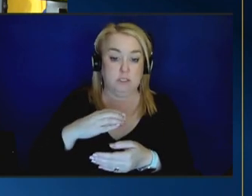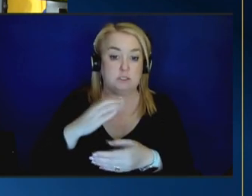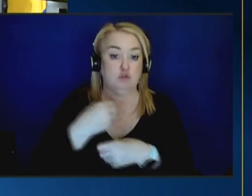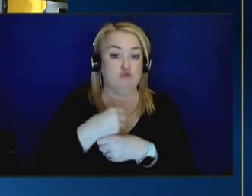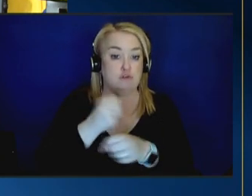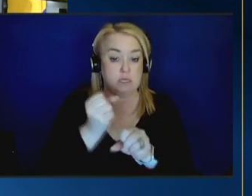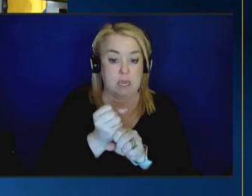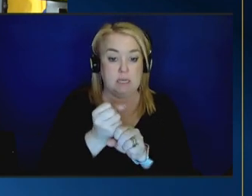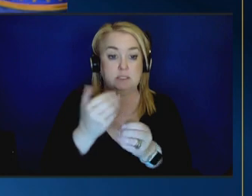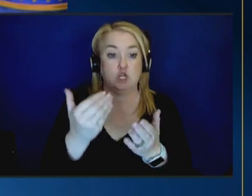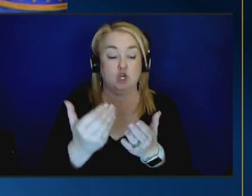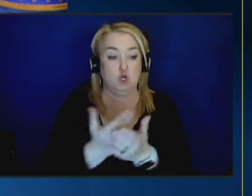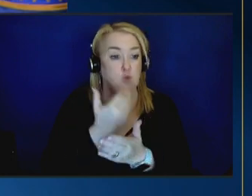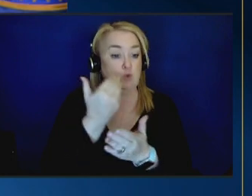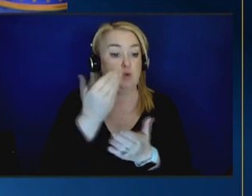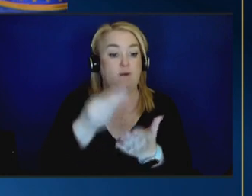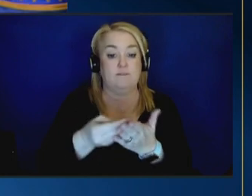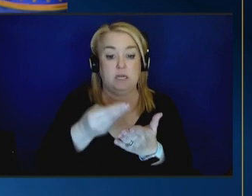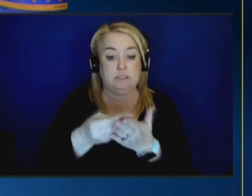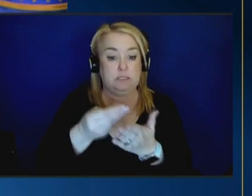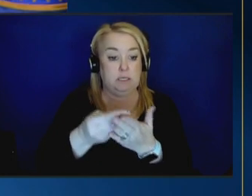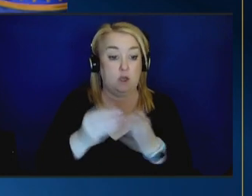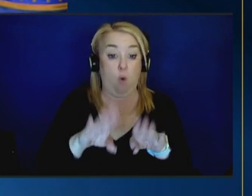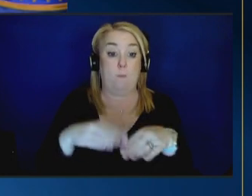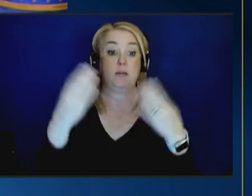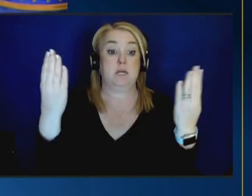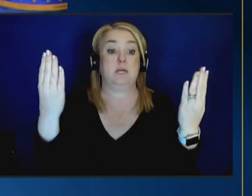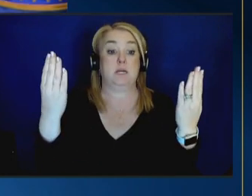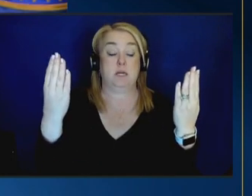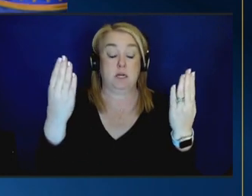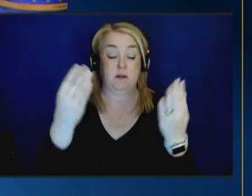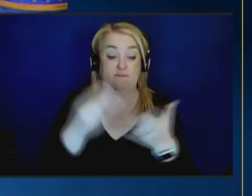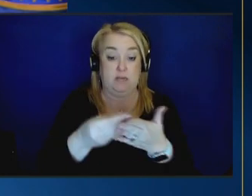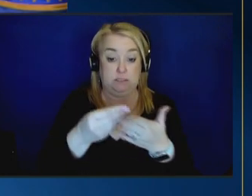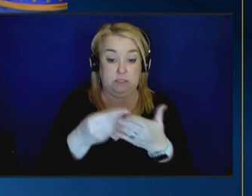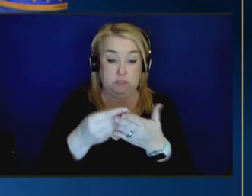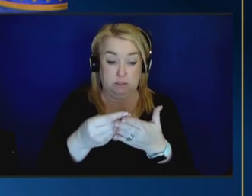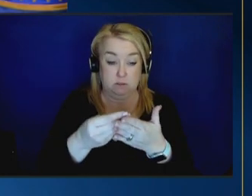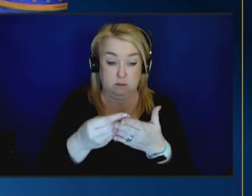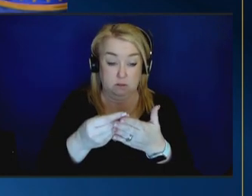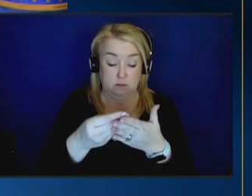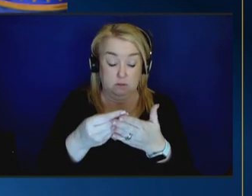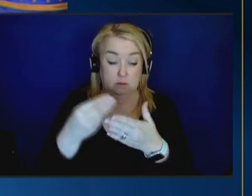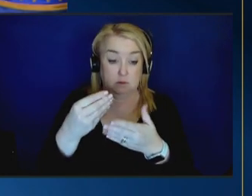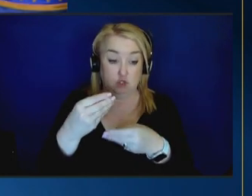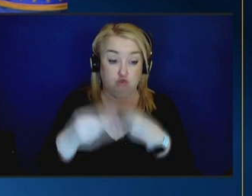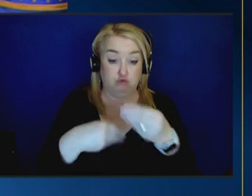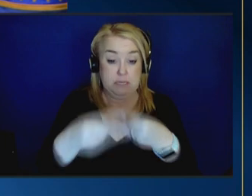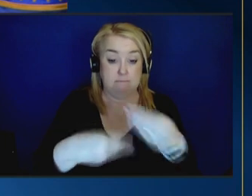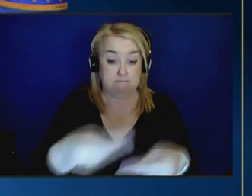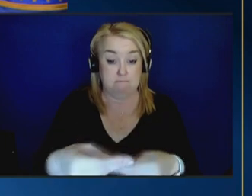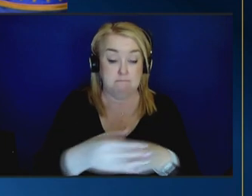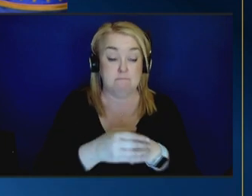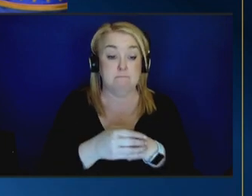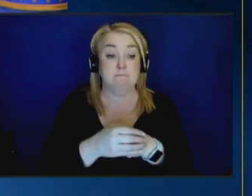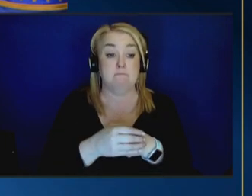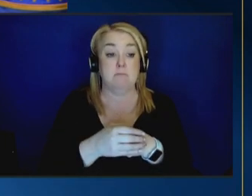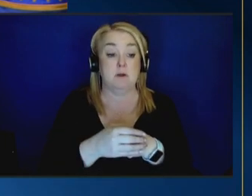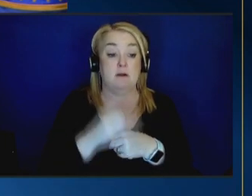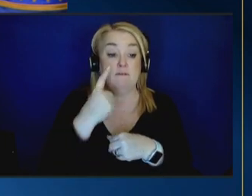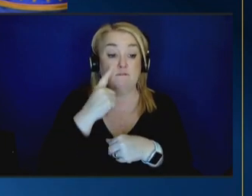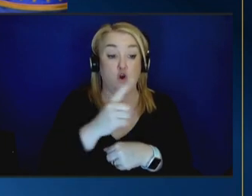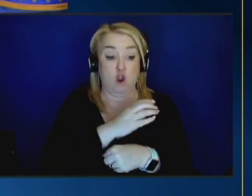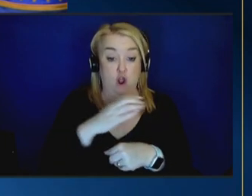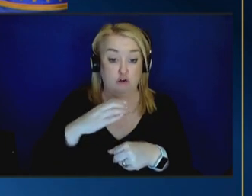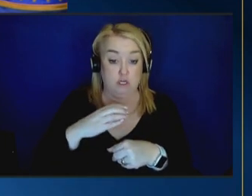open-ended funding stream essentially an entitlement which is really what family first is um and for congress to create